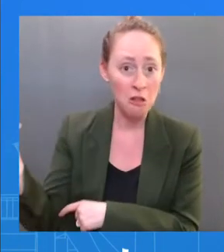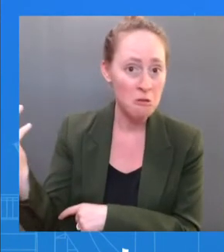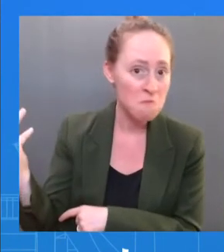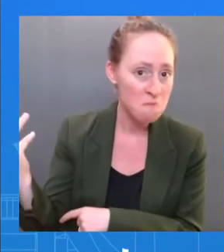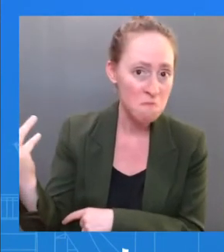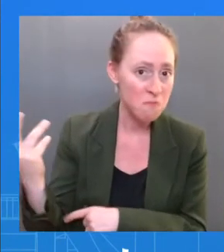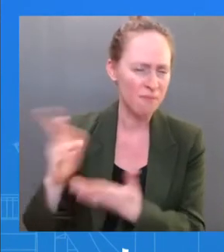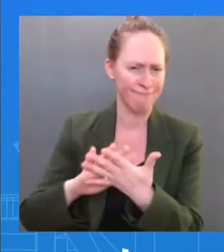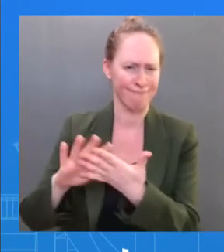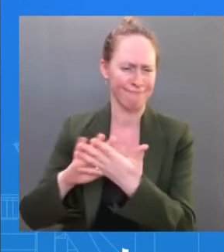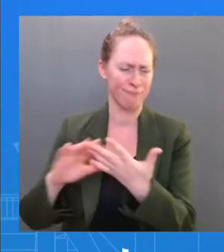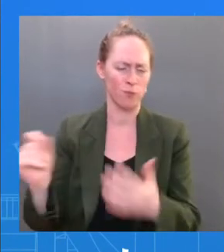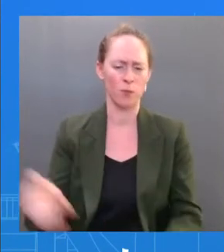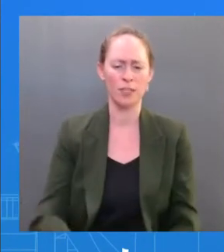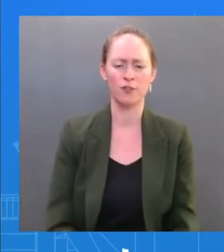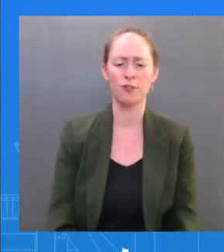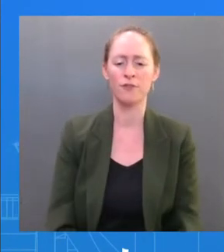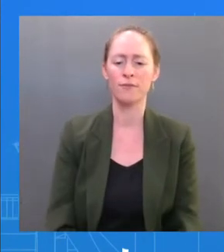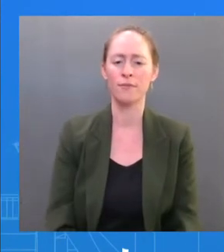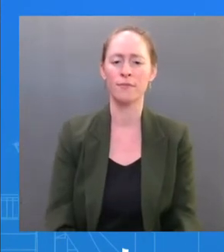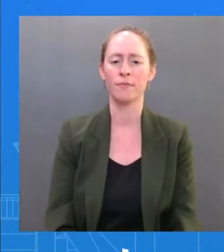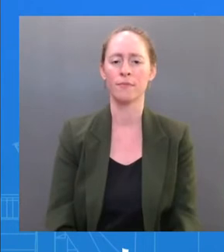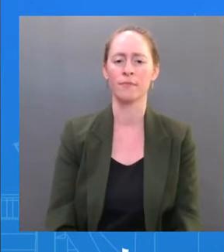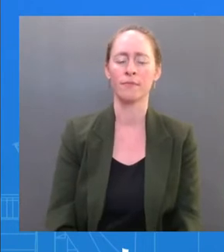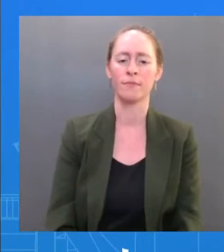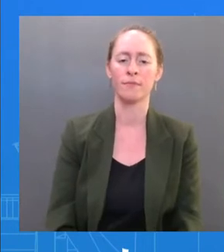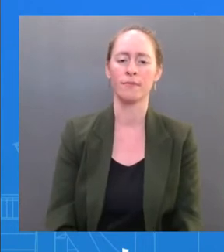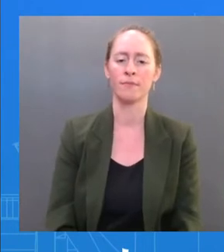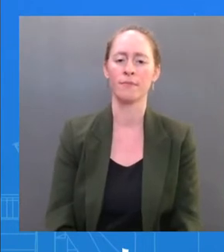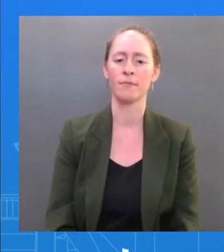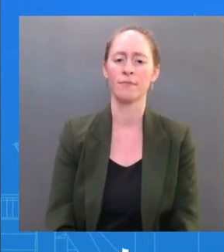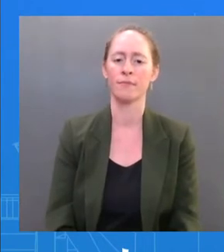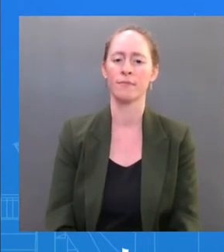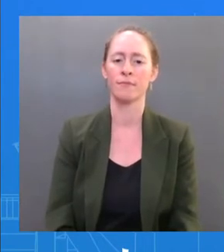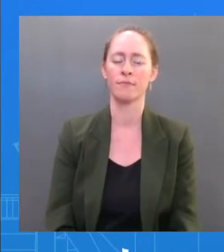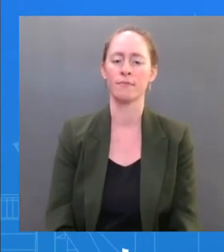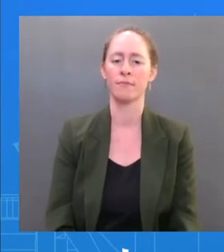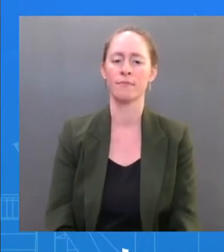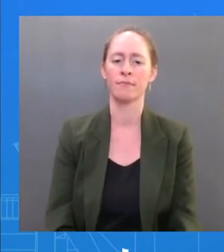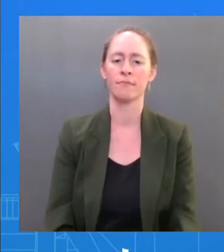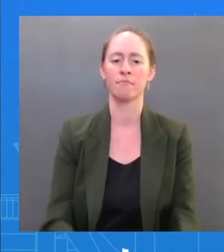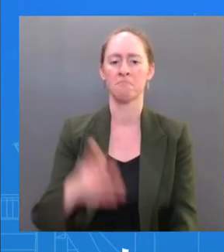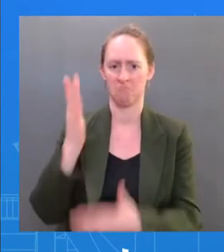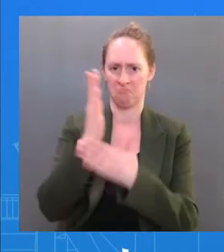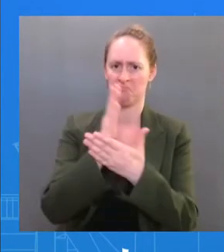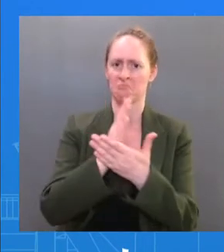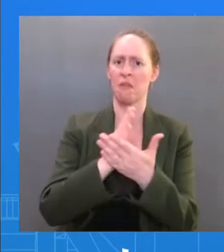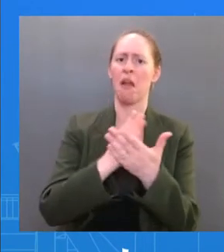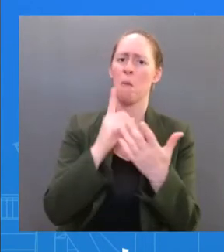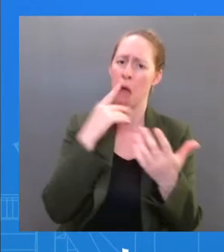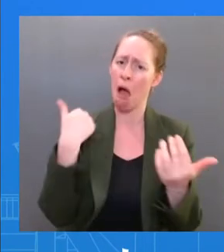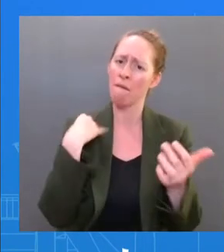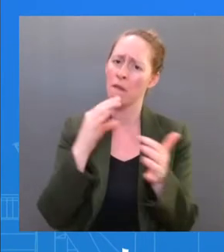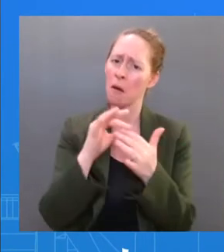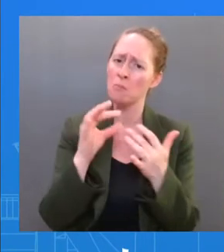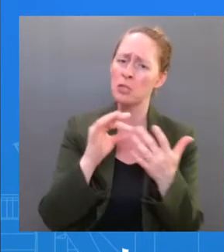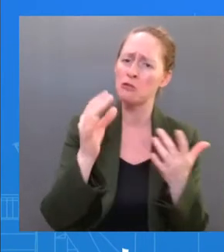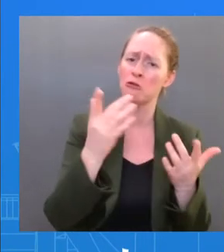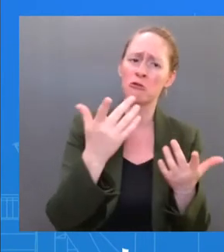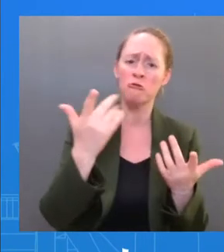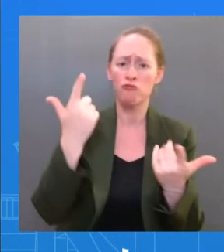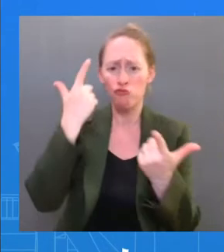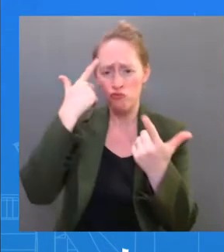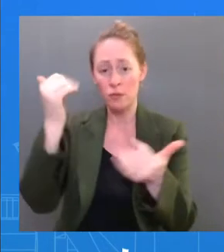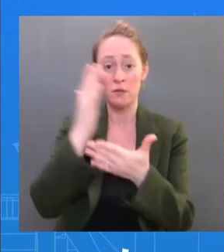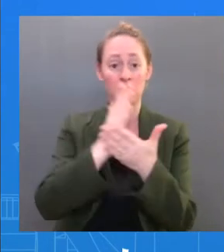One or the other? Dr. I think there are two good choices. There are people who get both. I think this was a decision made by Dr. O'Connor in consultation with certainly the